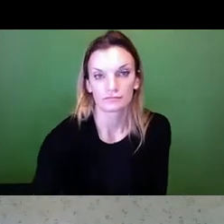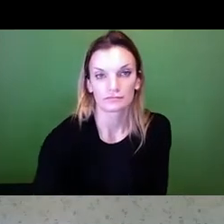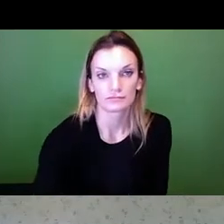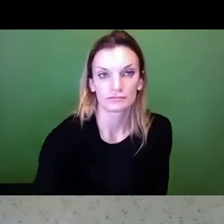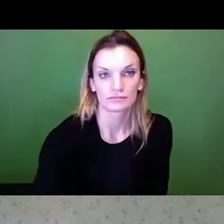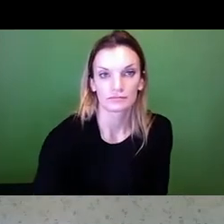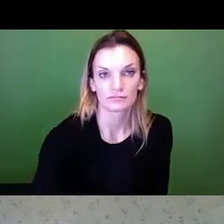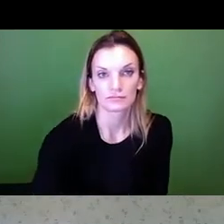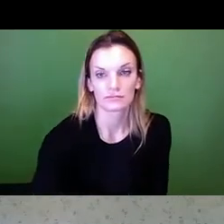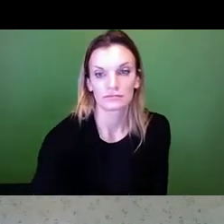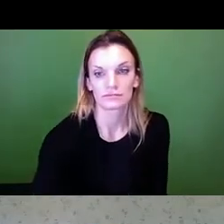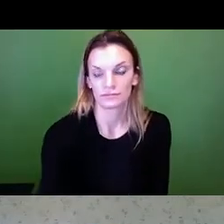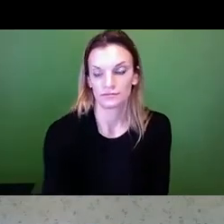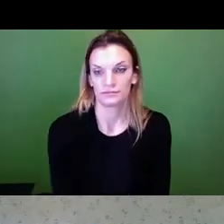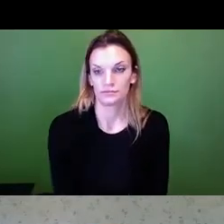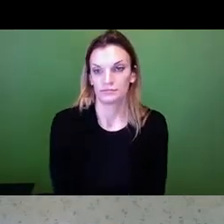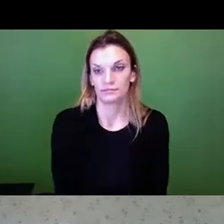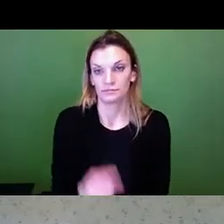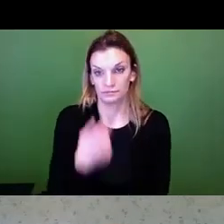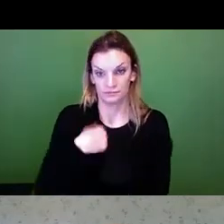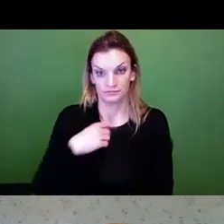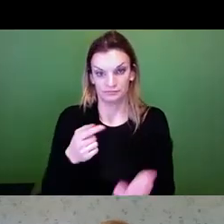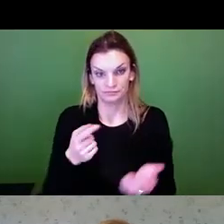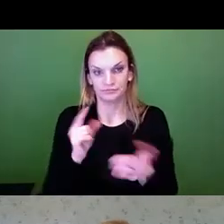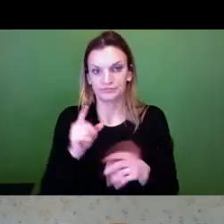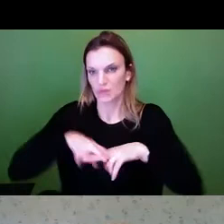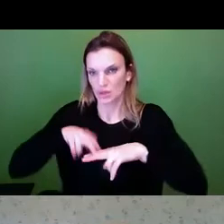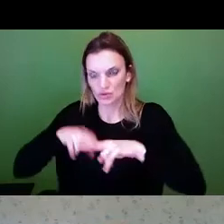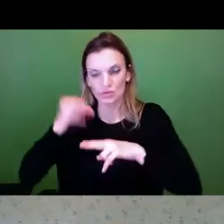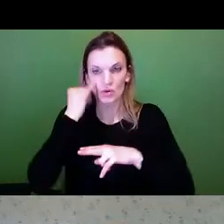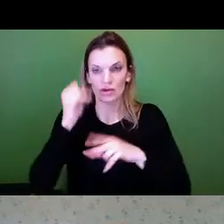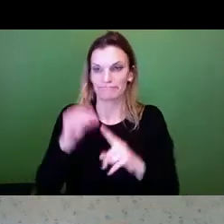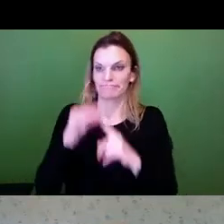accommodate folks that need a different chair.